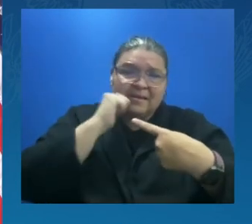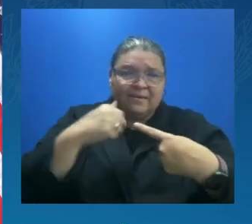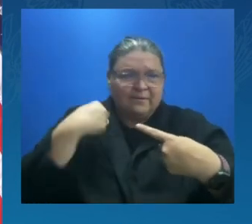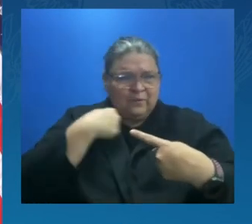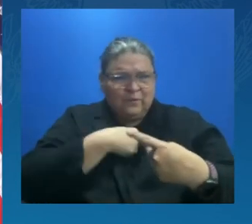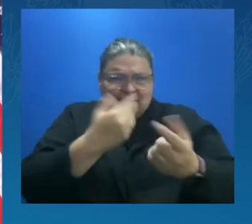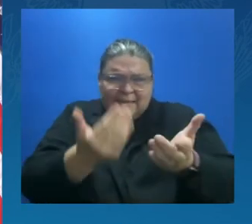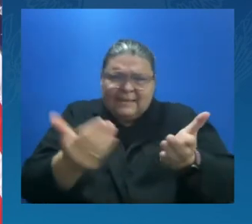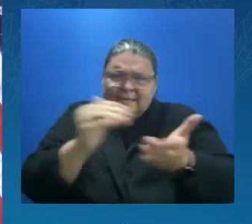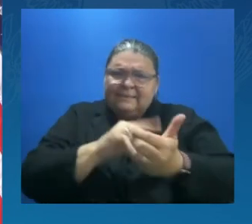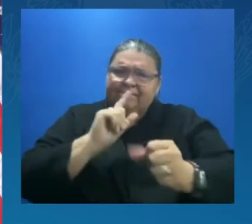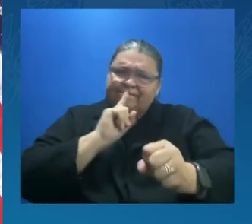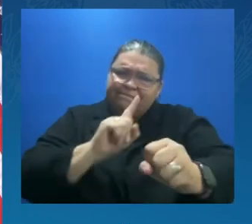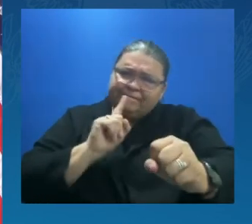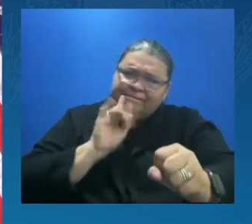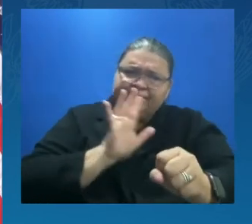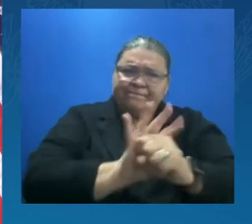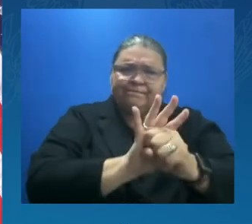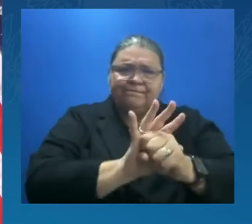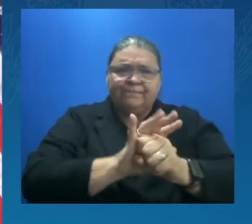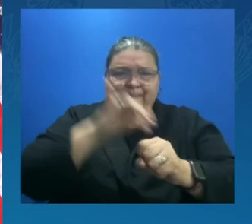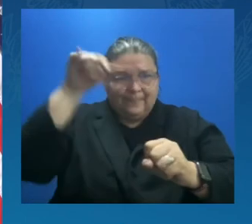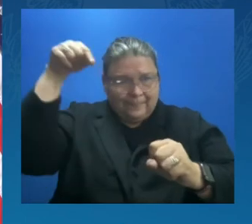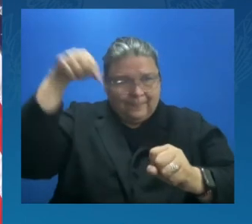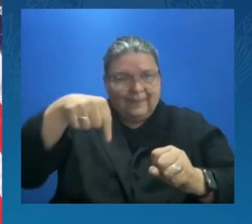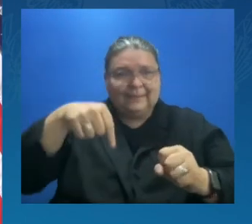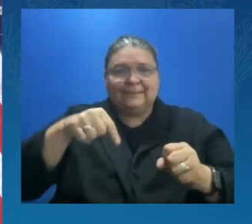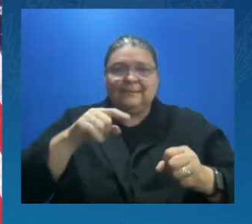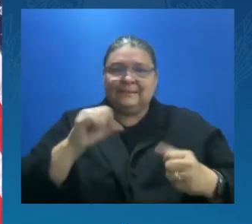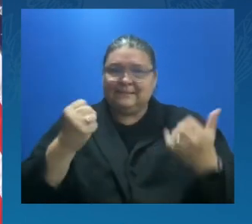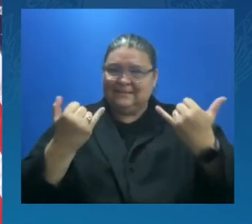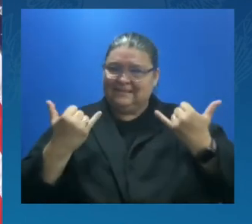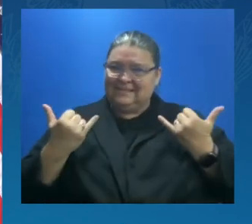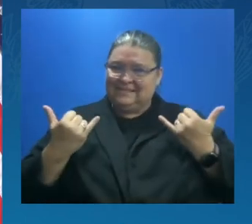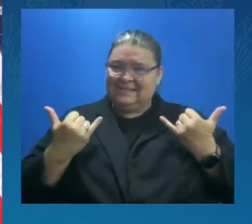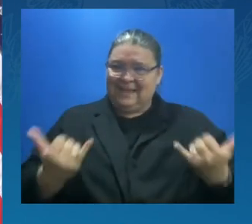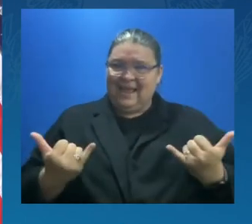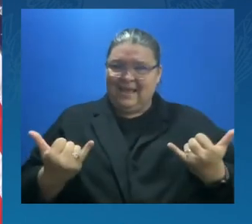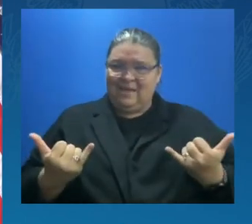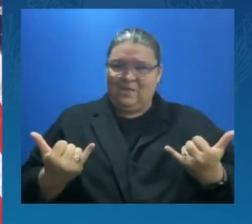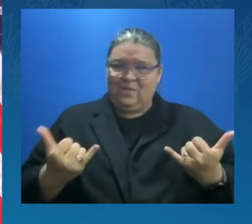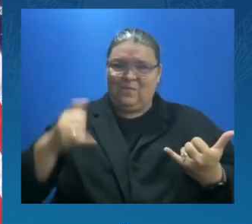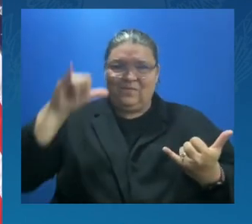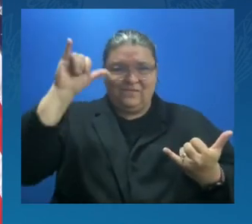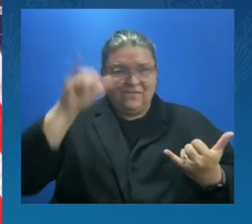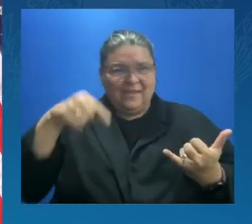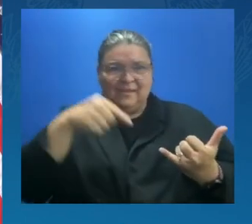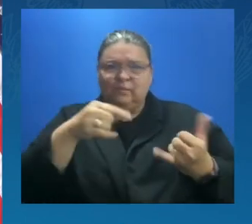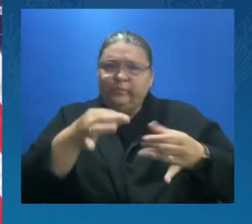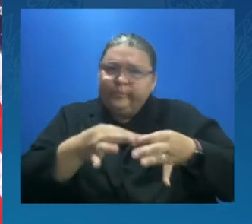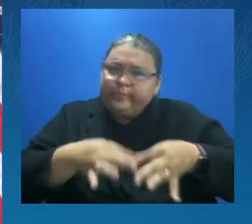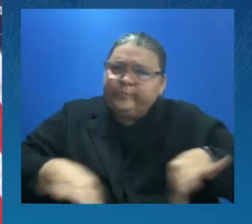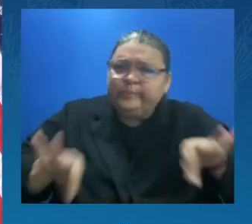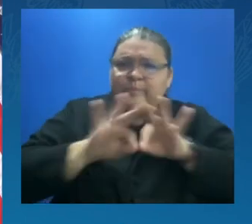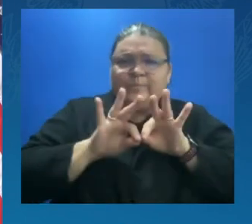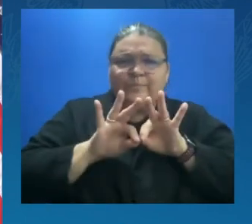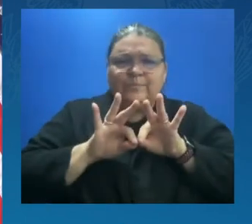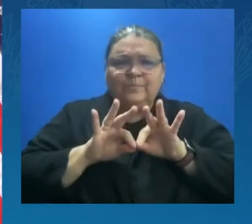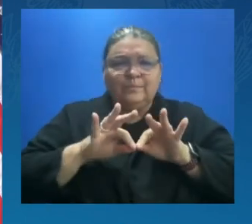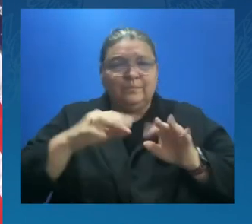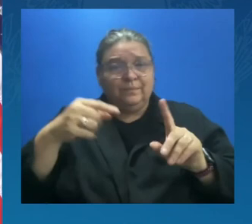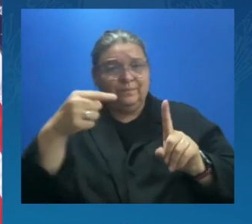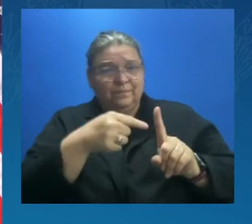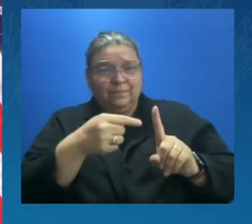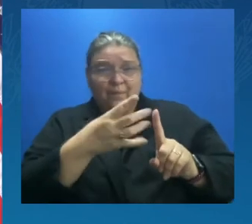urgency of now and the ability that we have collectively, all of us in it